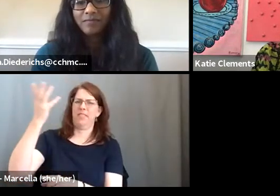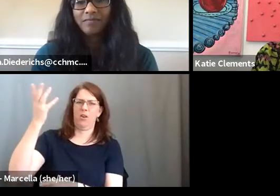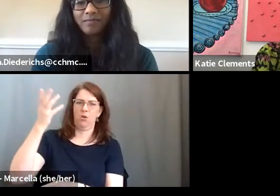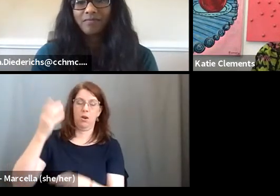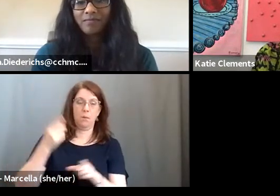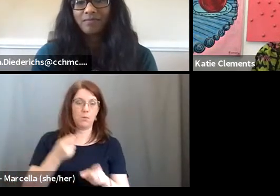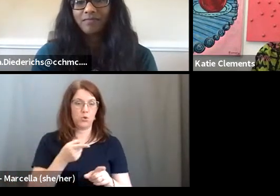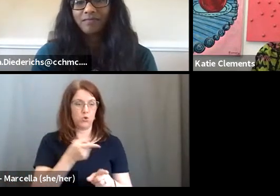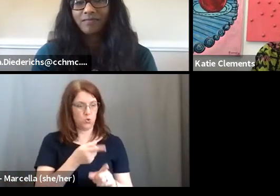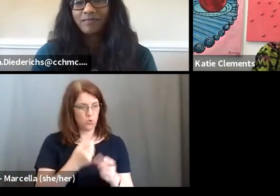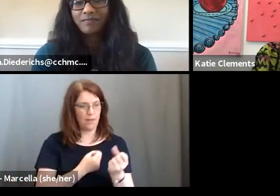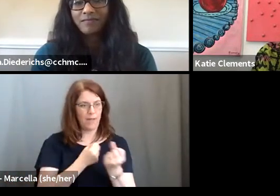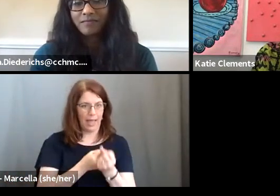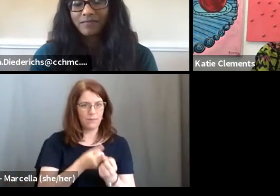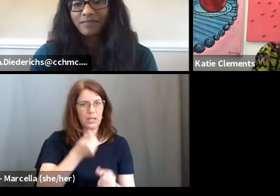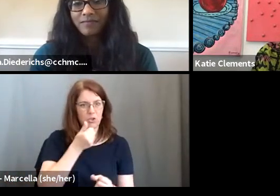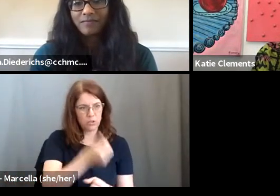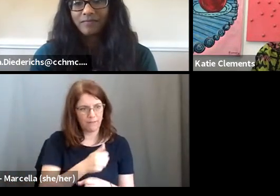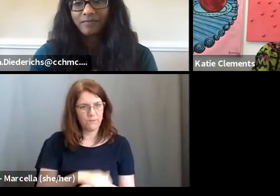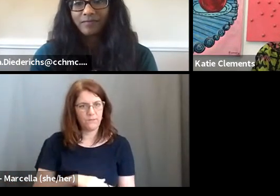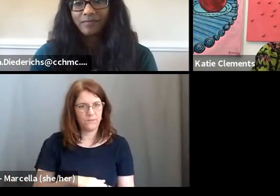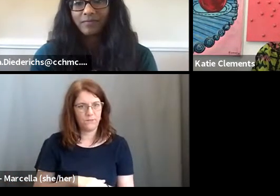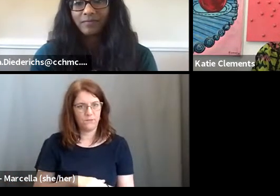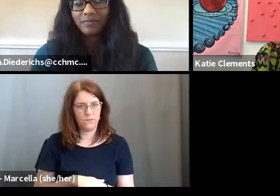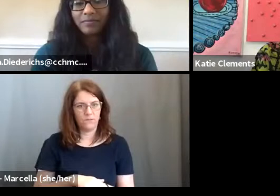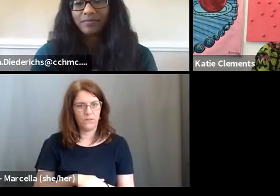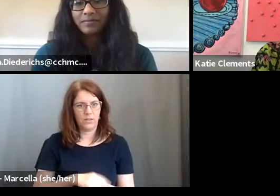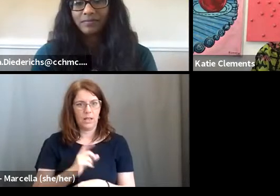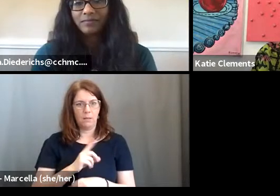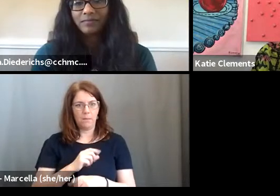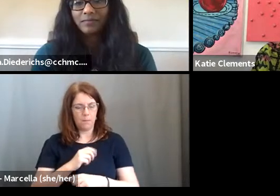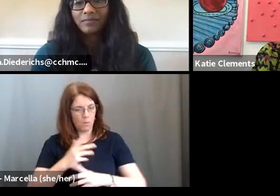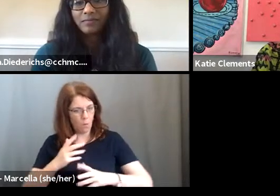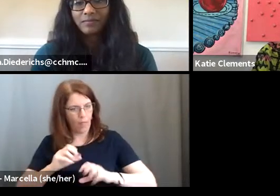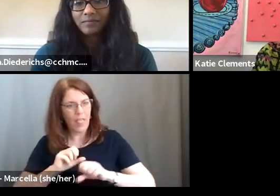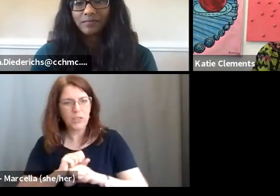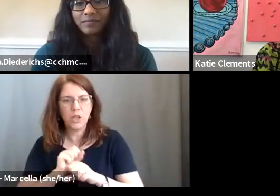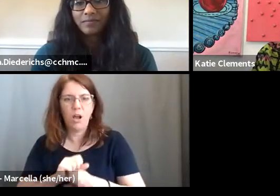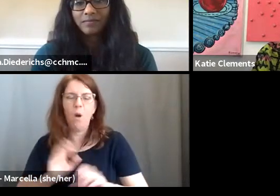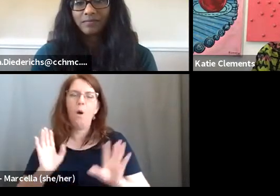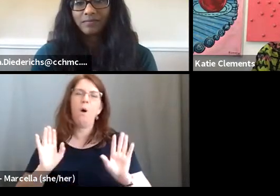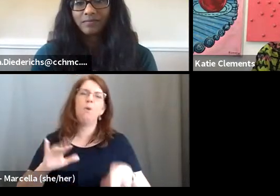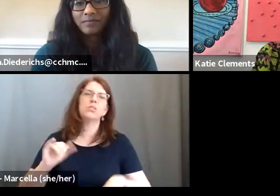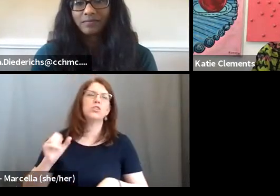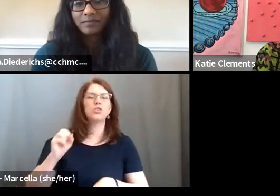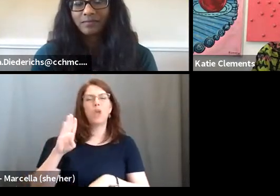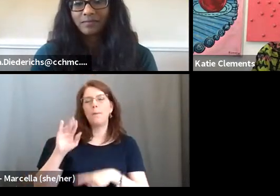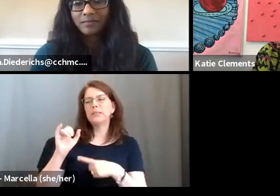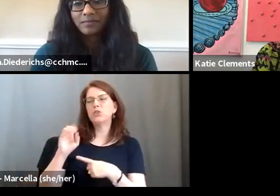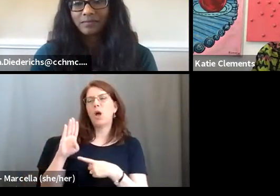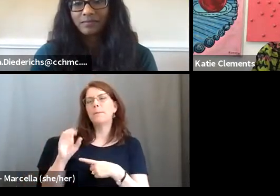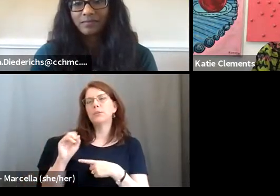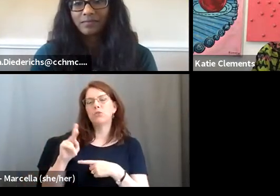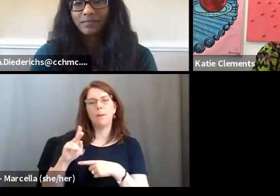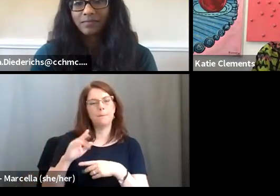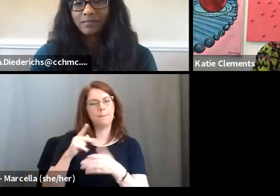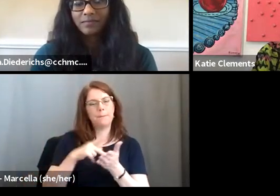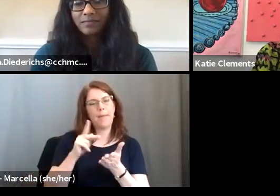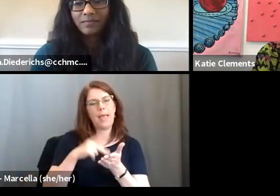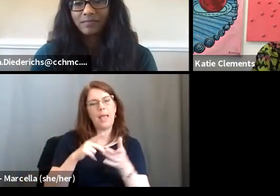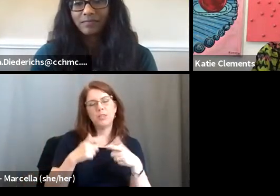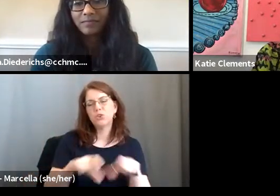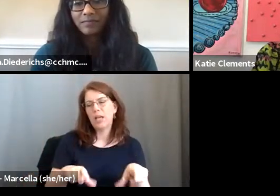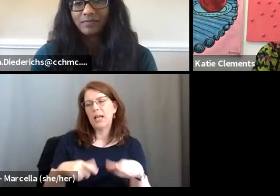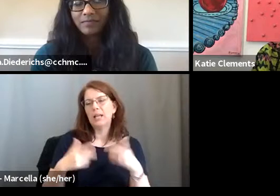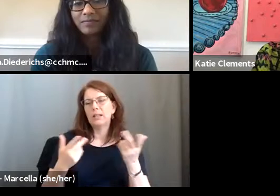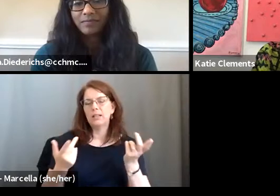your own advocate. You, you know, the job, people lean into a job and say, well, this is a job. And so I've got my job. I got my paycheck. I got my job.